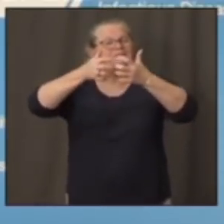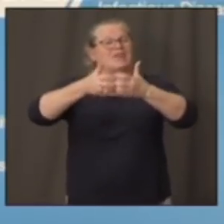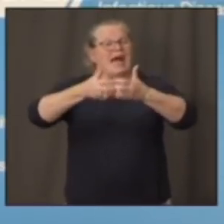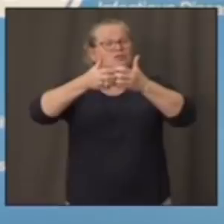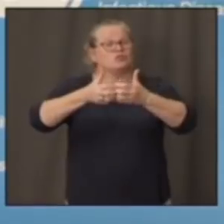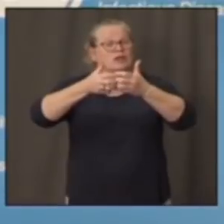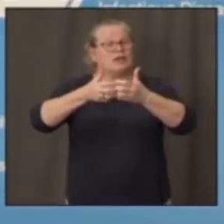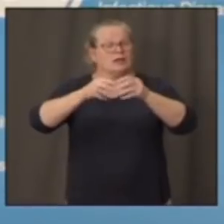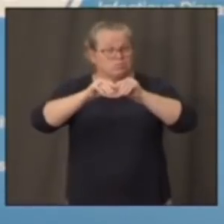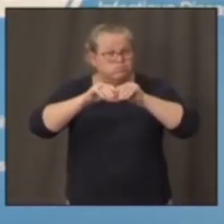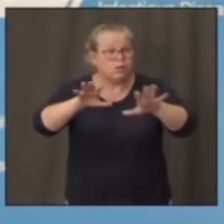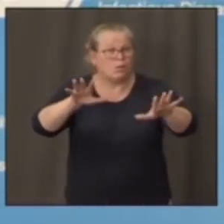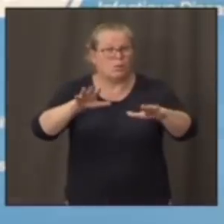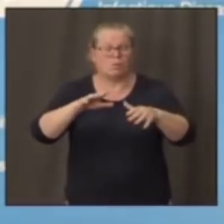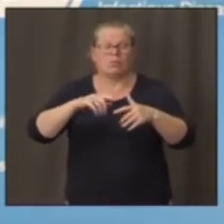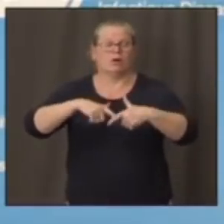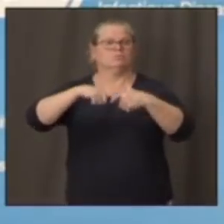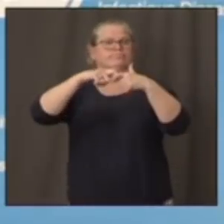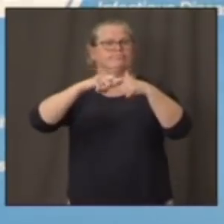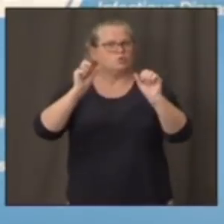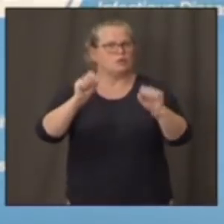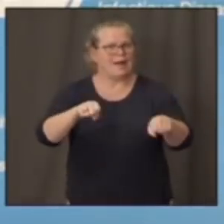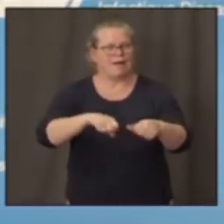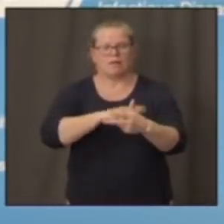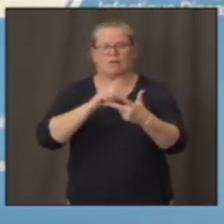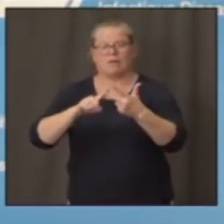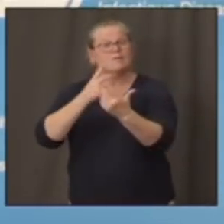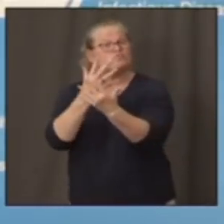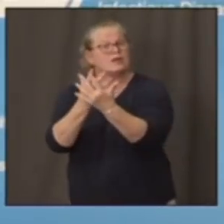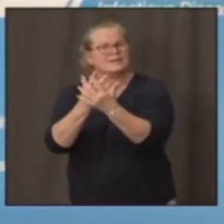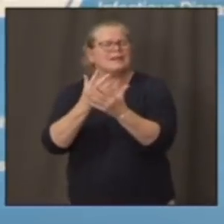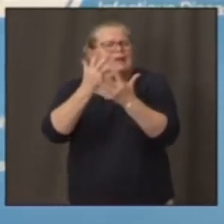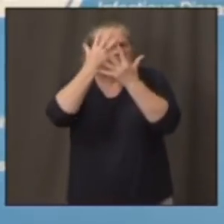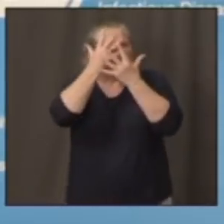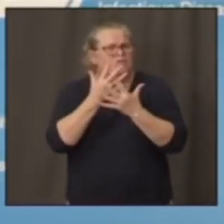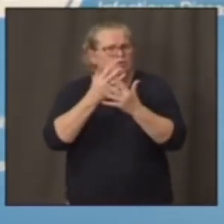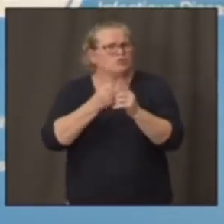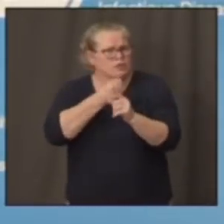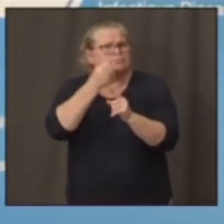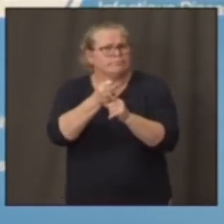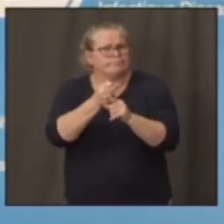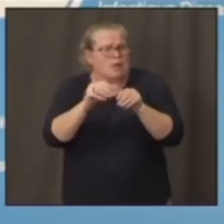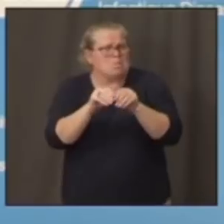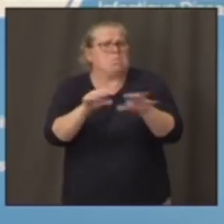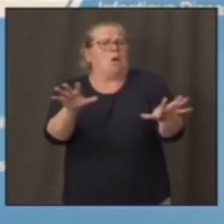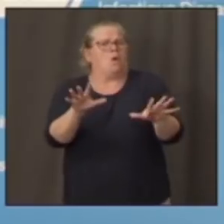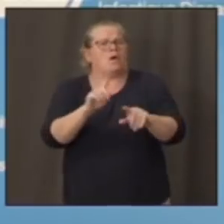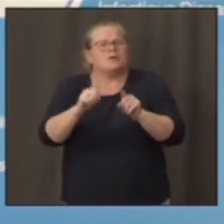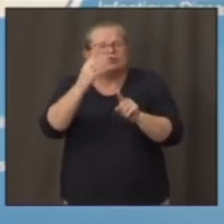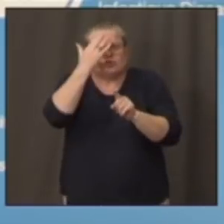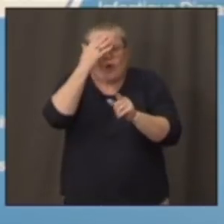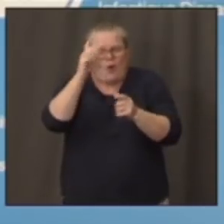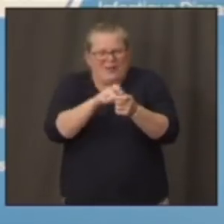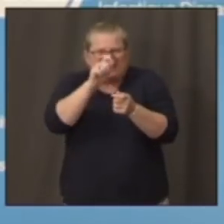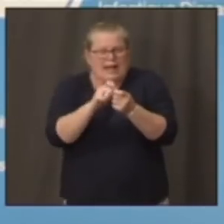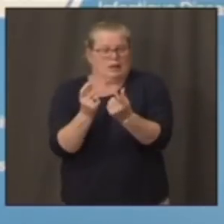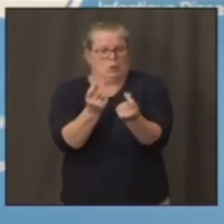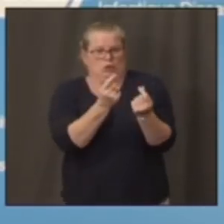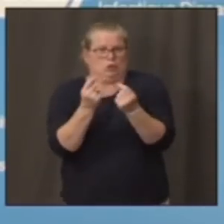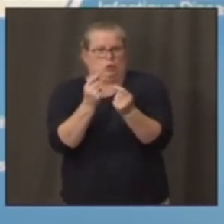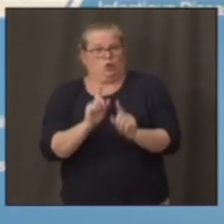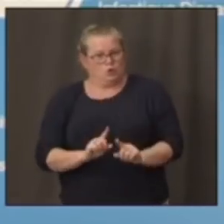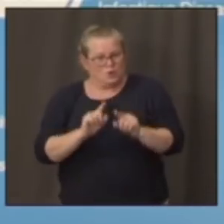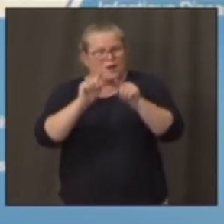they occur, but you know exactly what you're dealing with. And you could go in there and try and suppress the